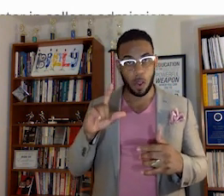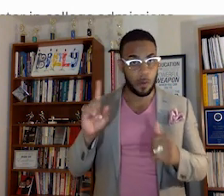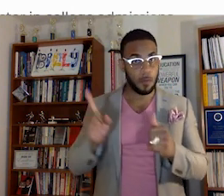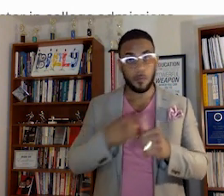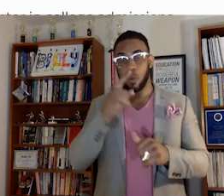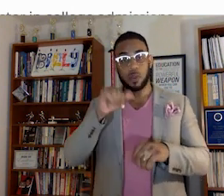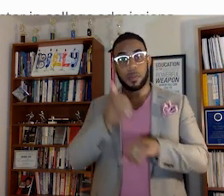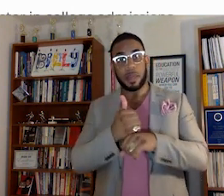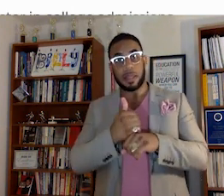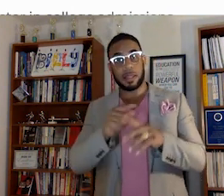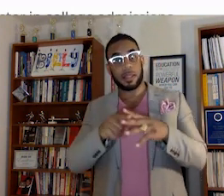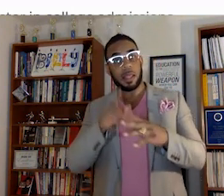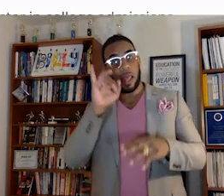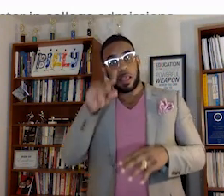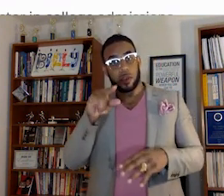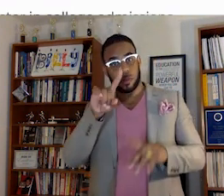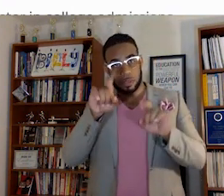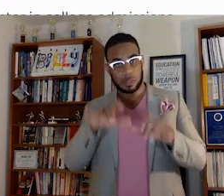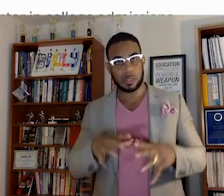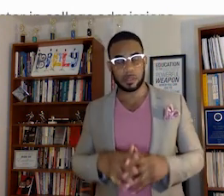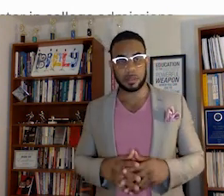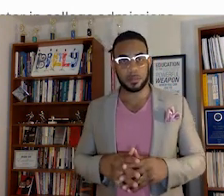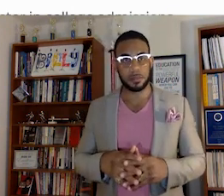made that initial IQ test.